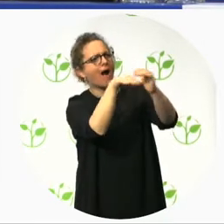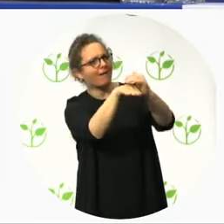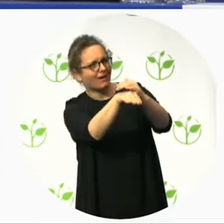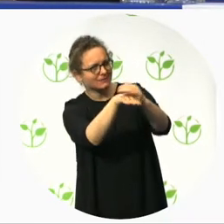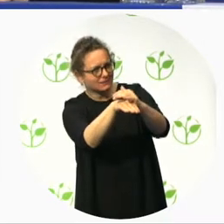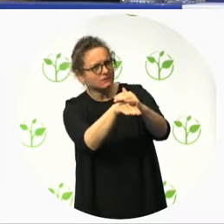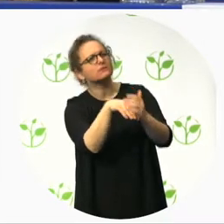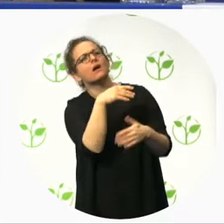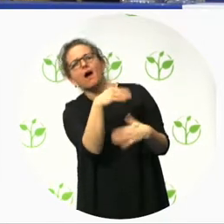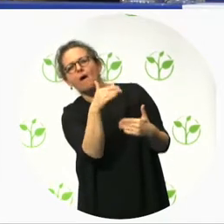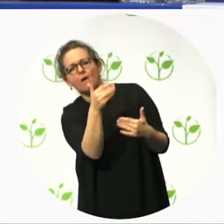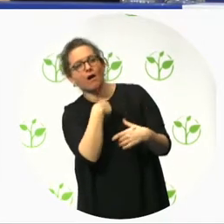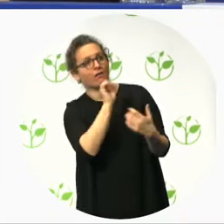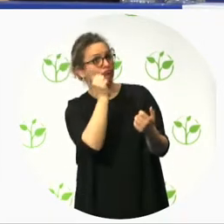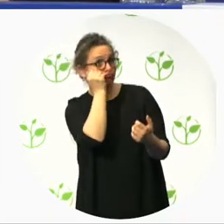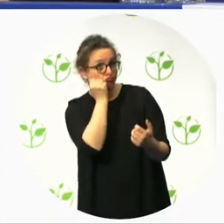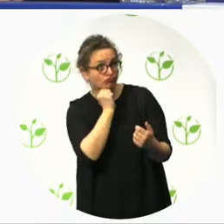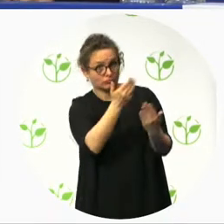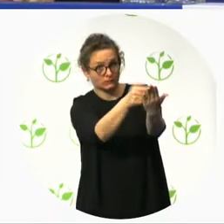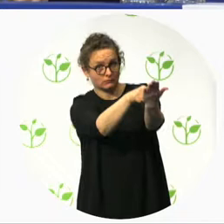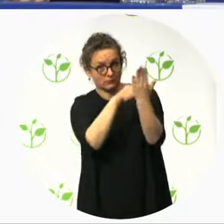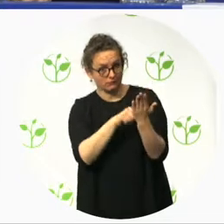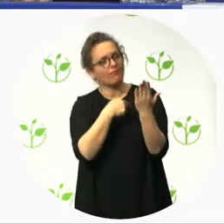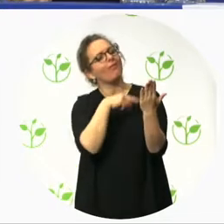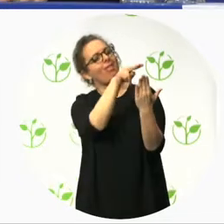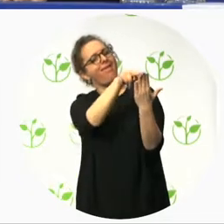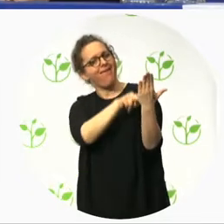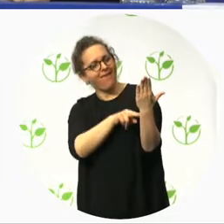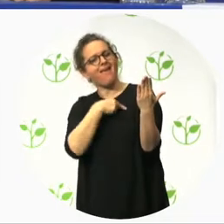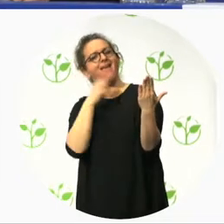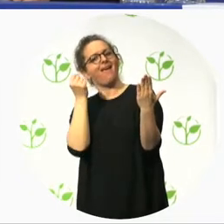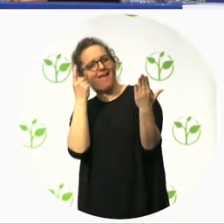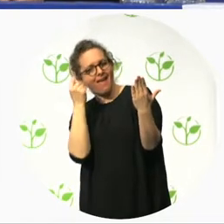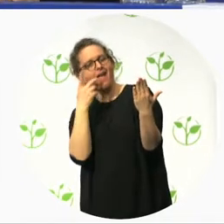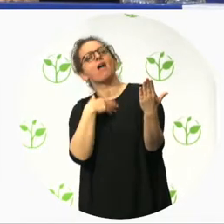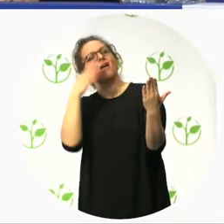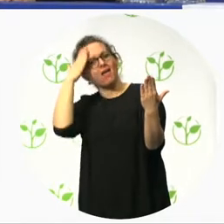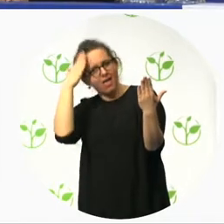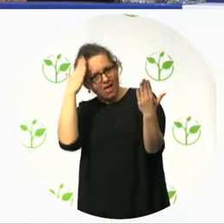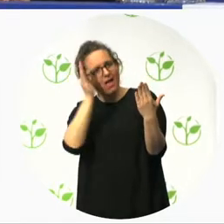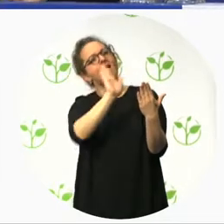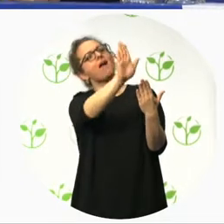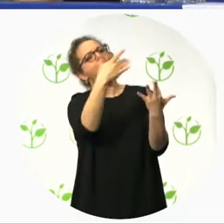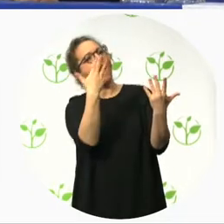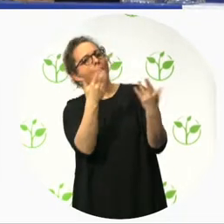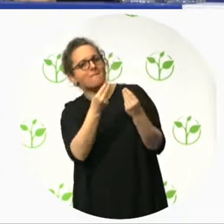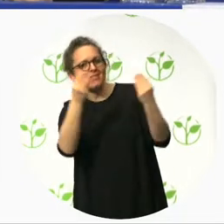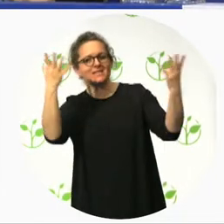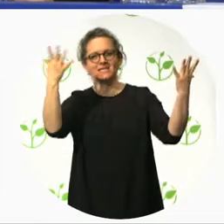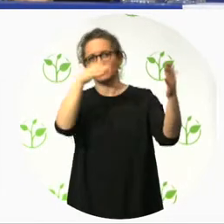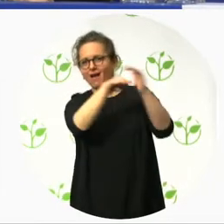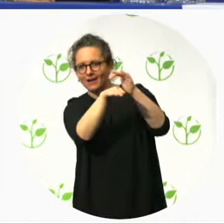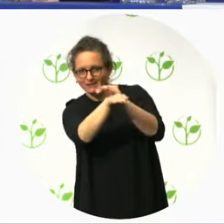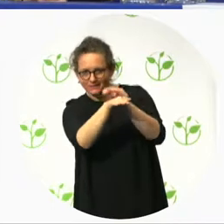this accessibility list on their